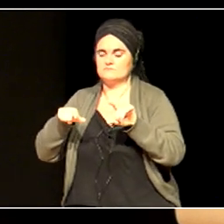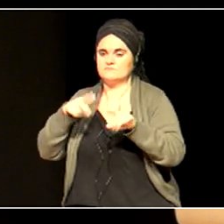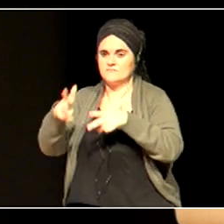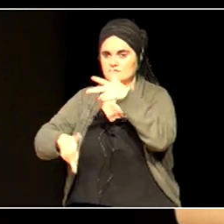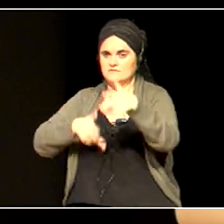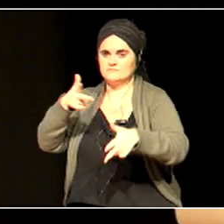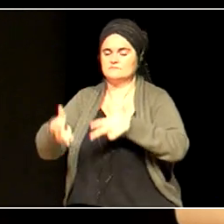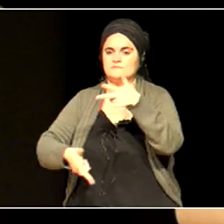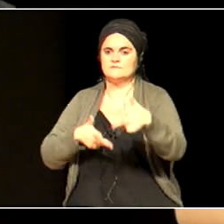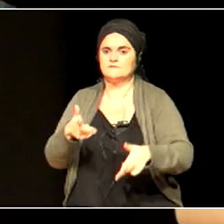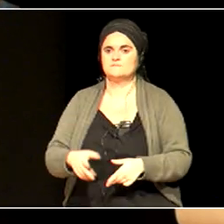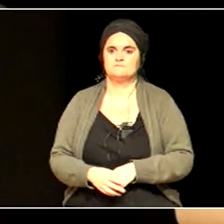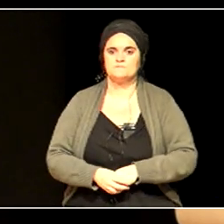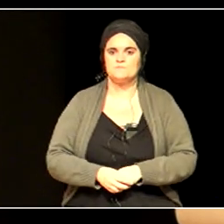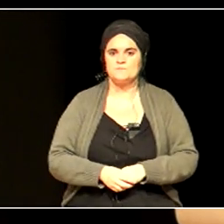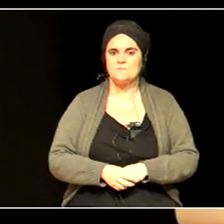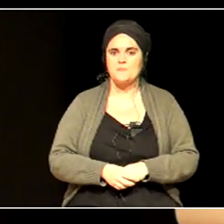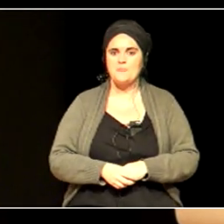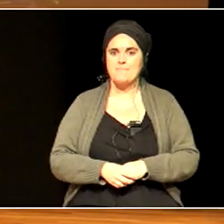And here... Whoops.